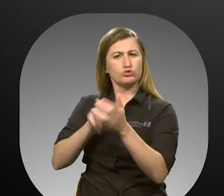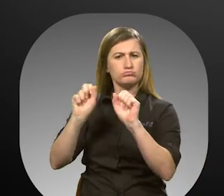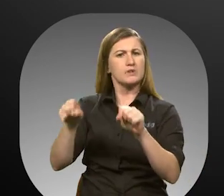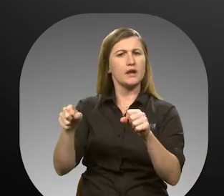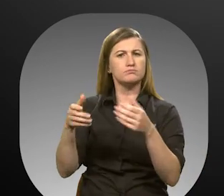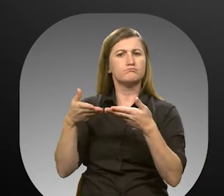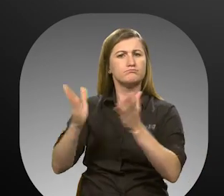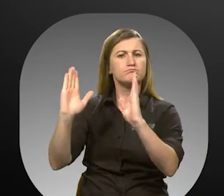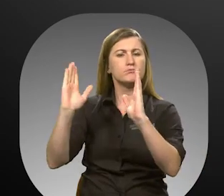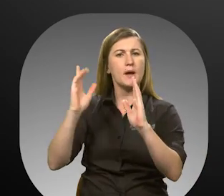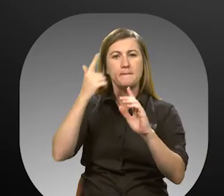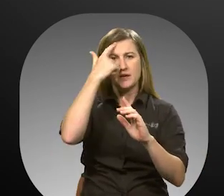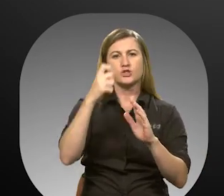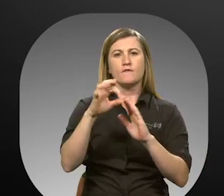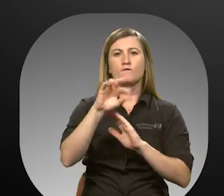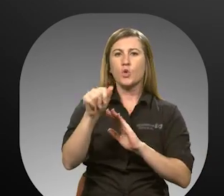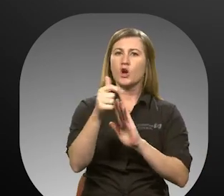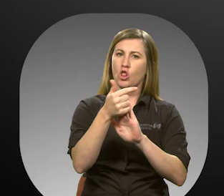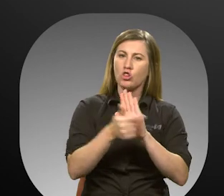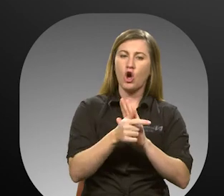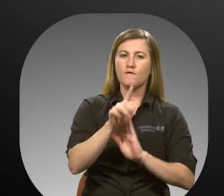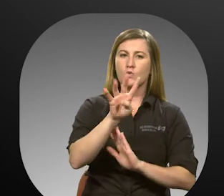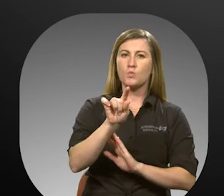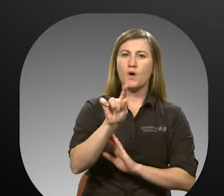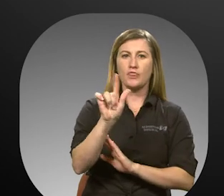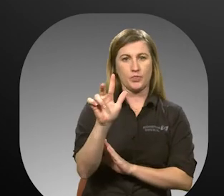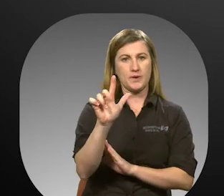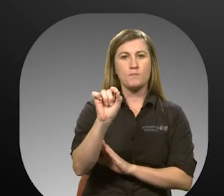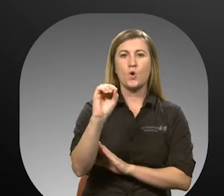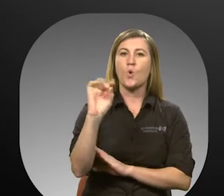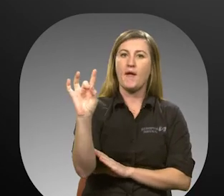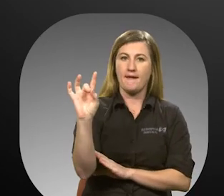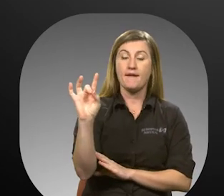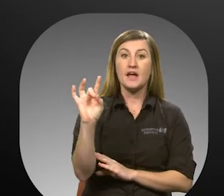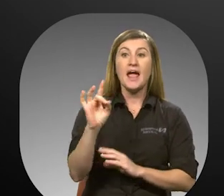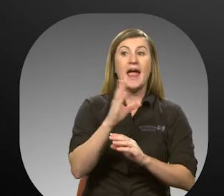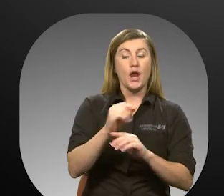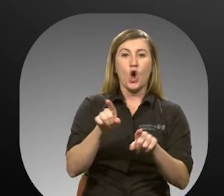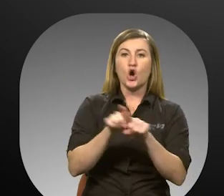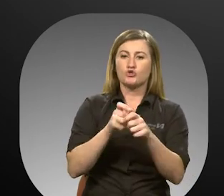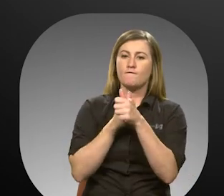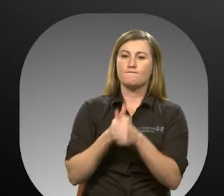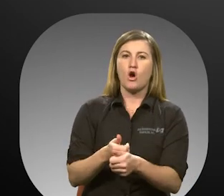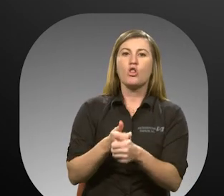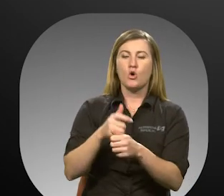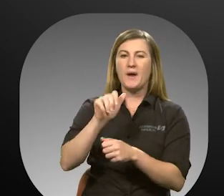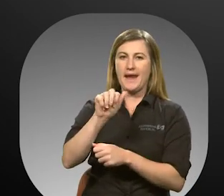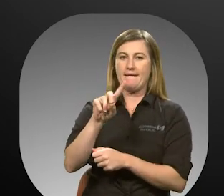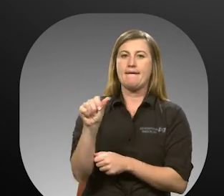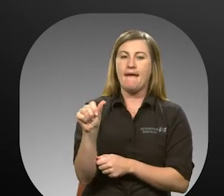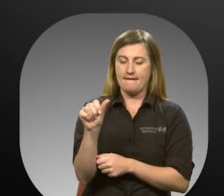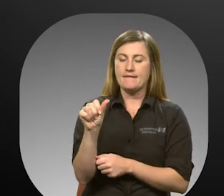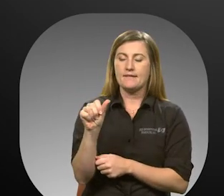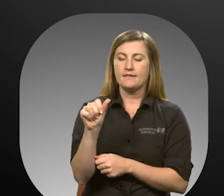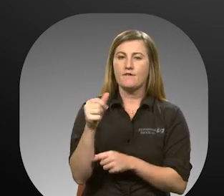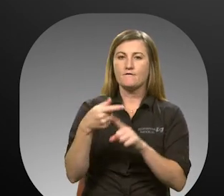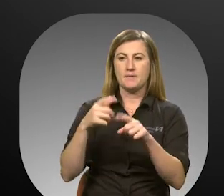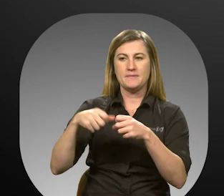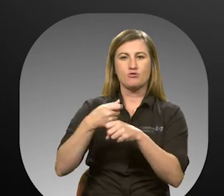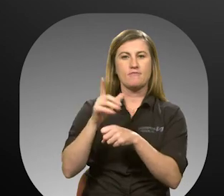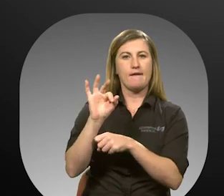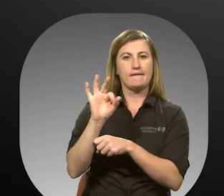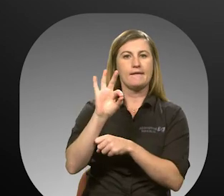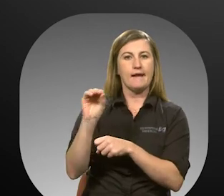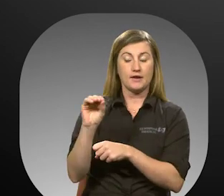vehicles as per Florida State Statute 413.08 and in accordance with the Americas with Disabilities Act of 1990.